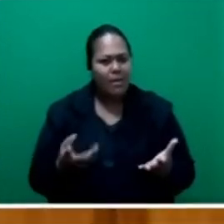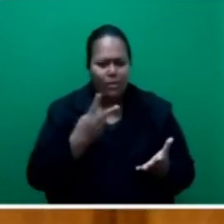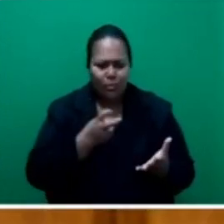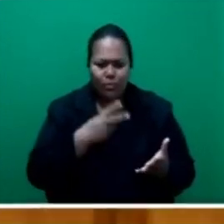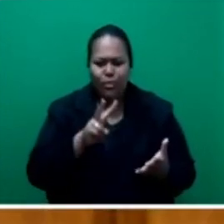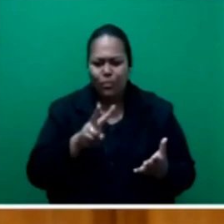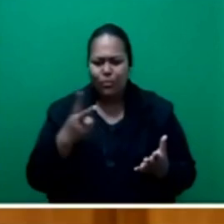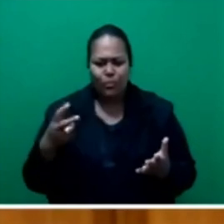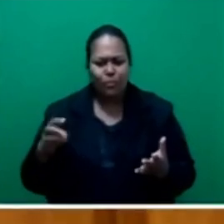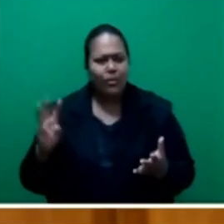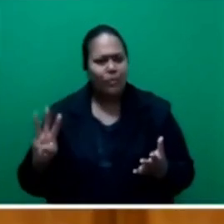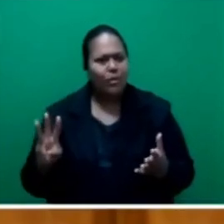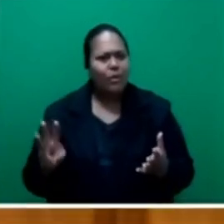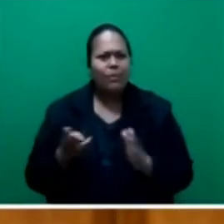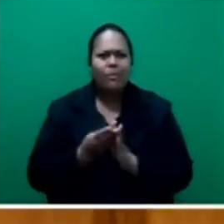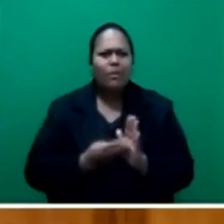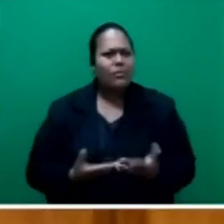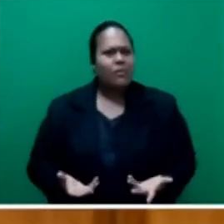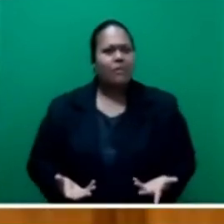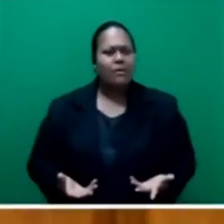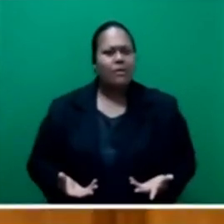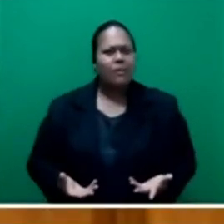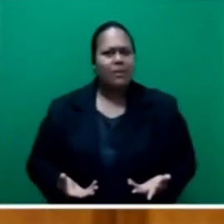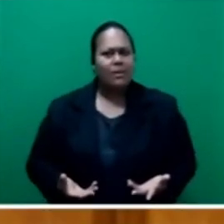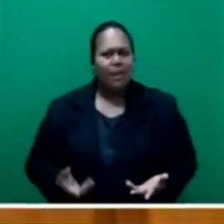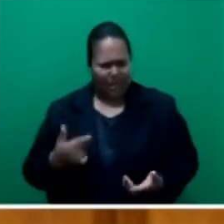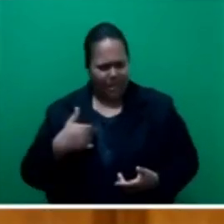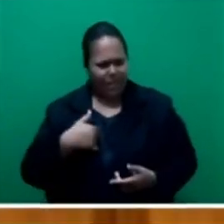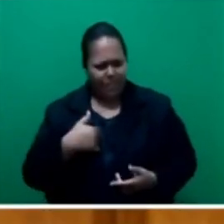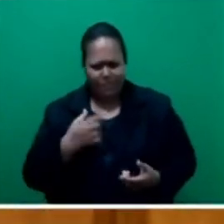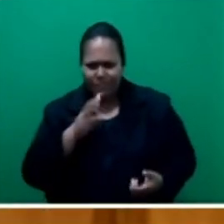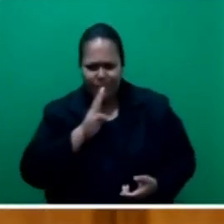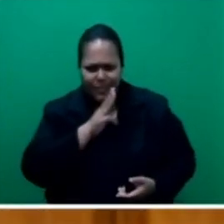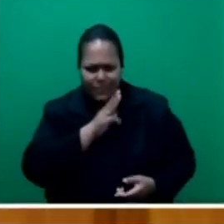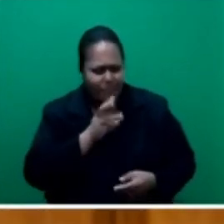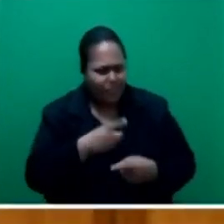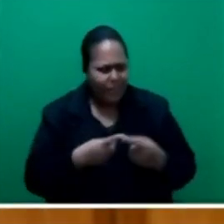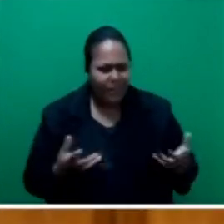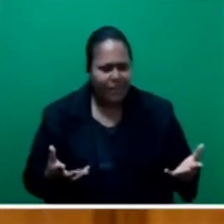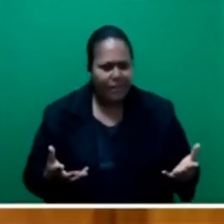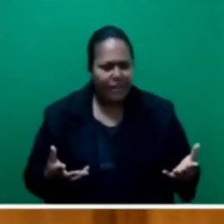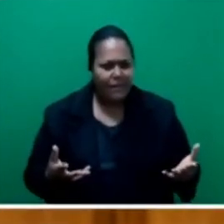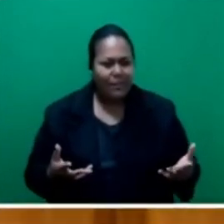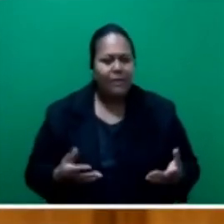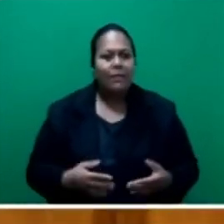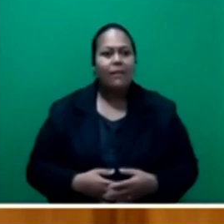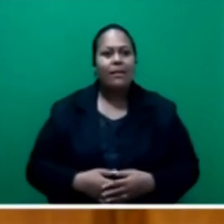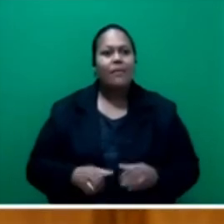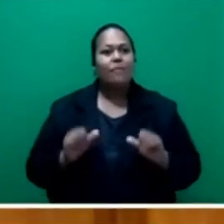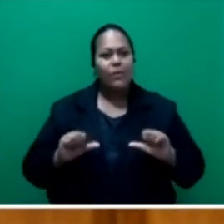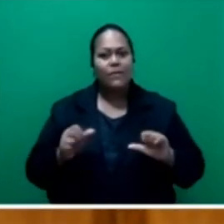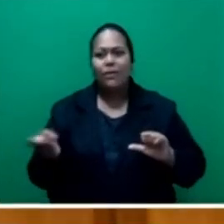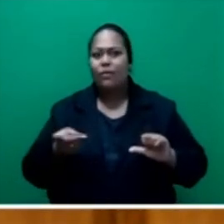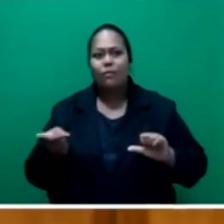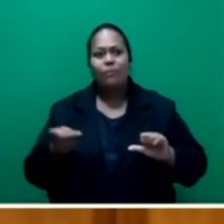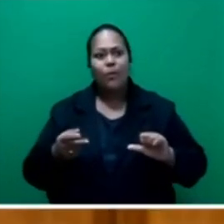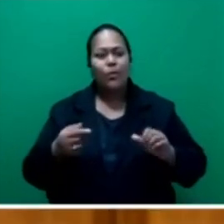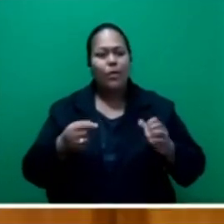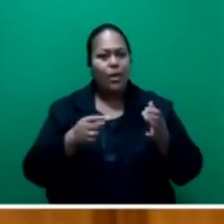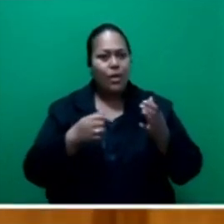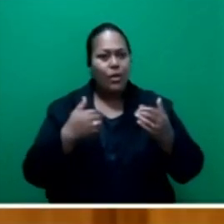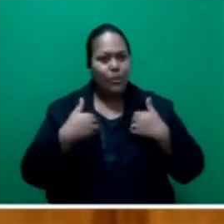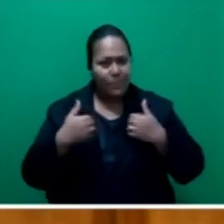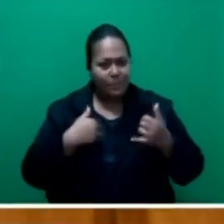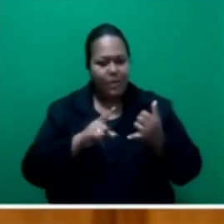estimates. Honorable speaker, sir, did I miss something? The presidents of both the USP staff and USP staff